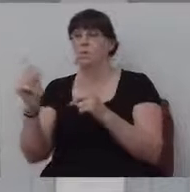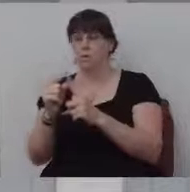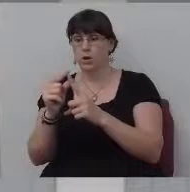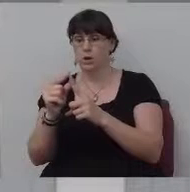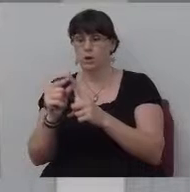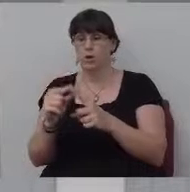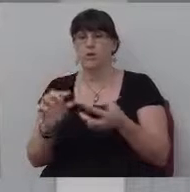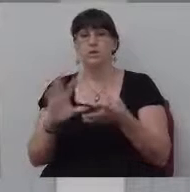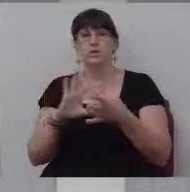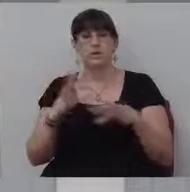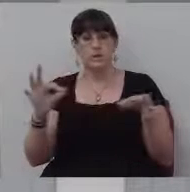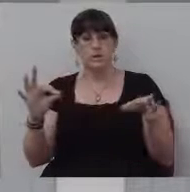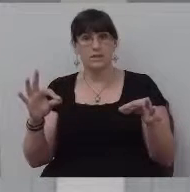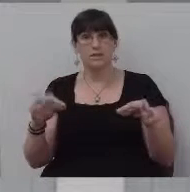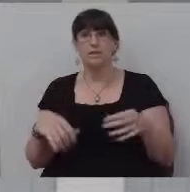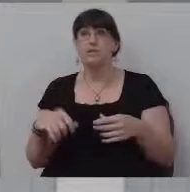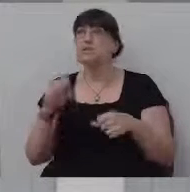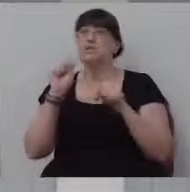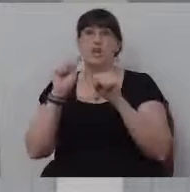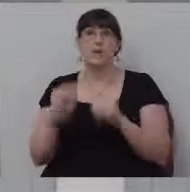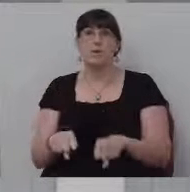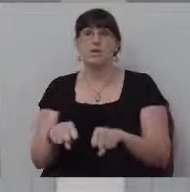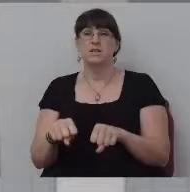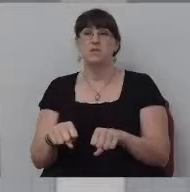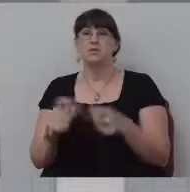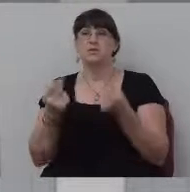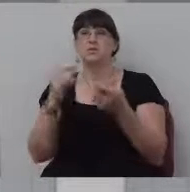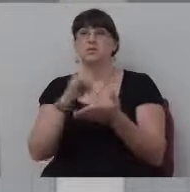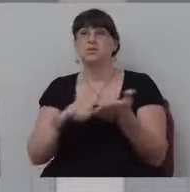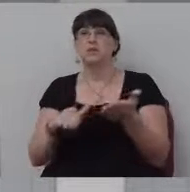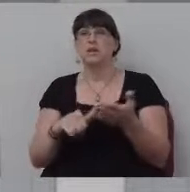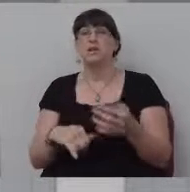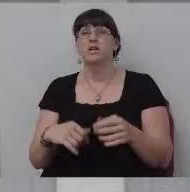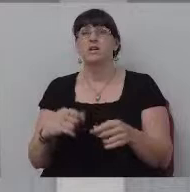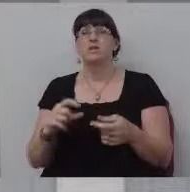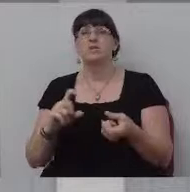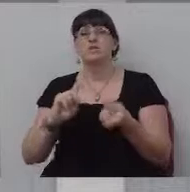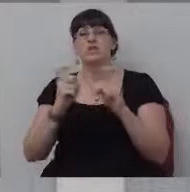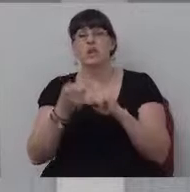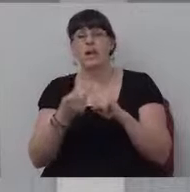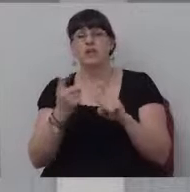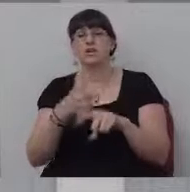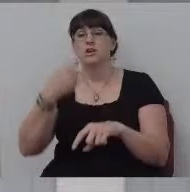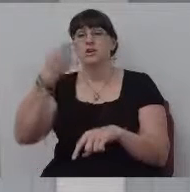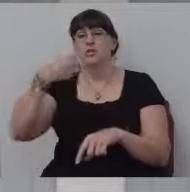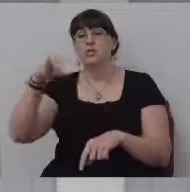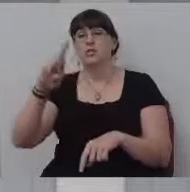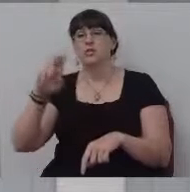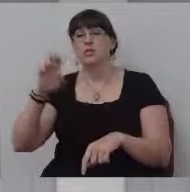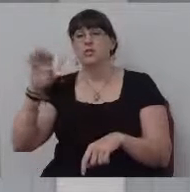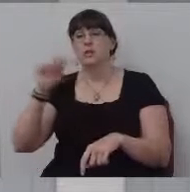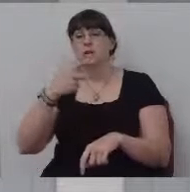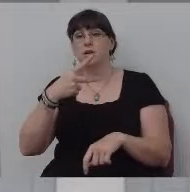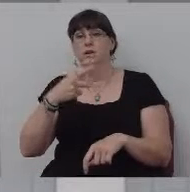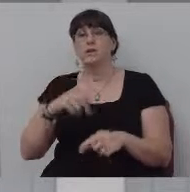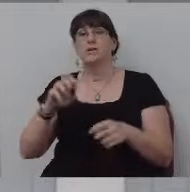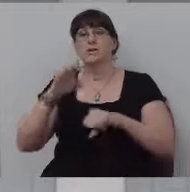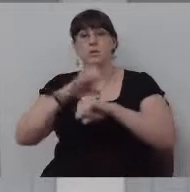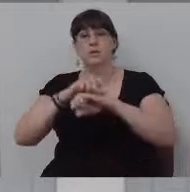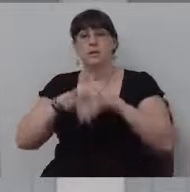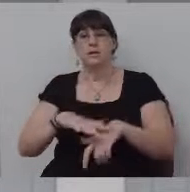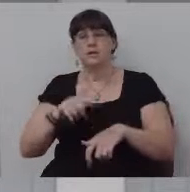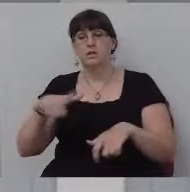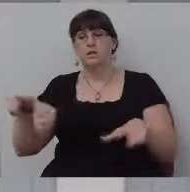Uh, it's not possible to translate from Greek to English word for word and